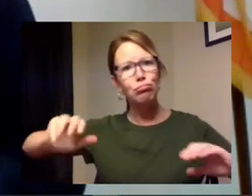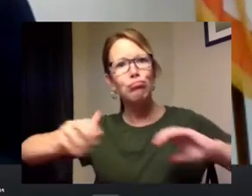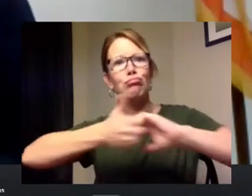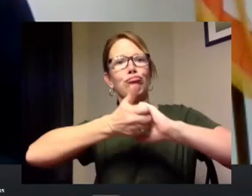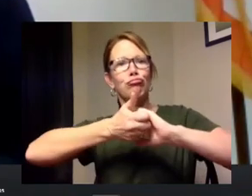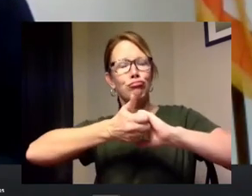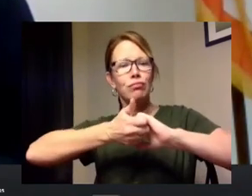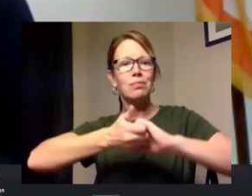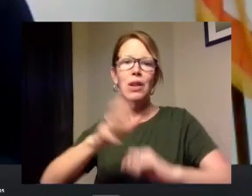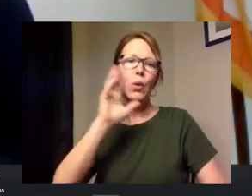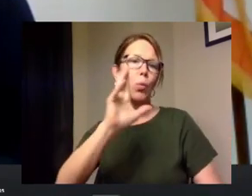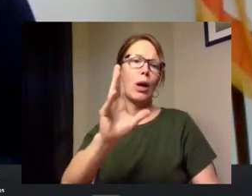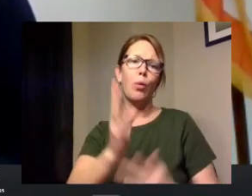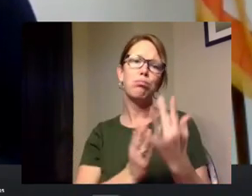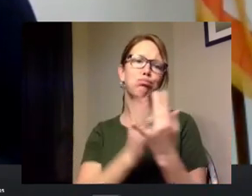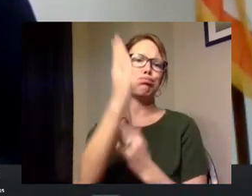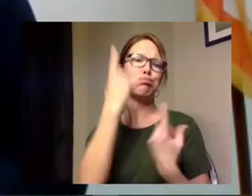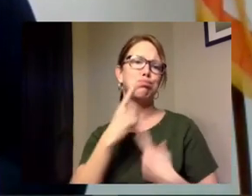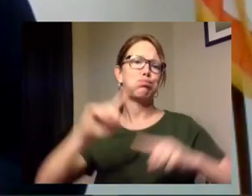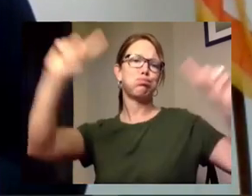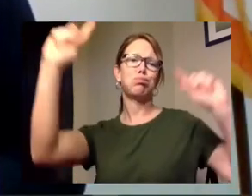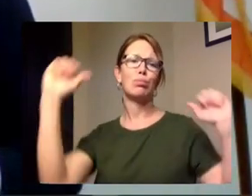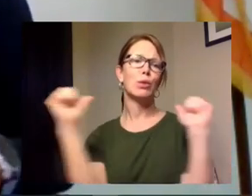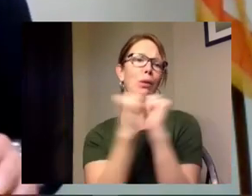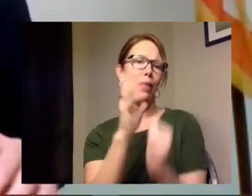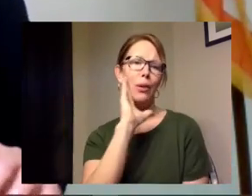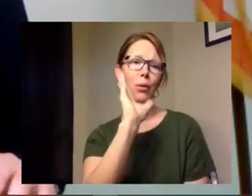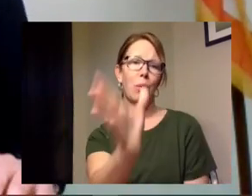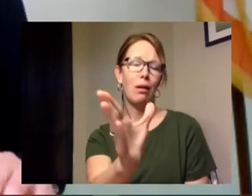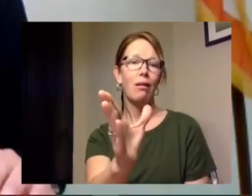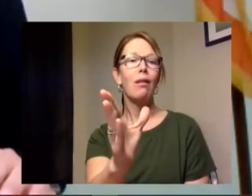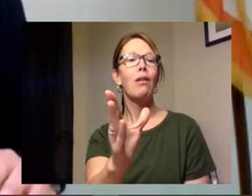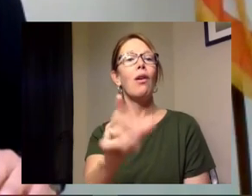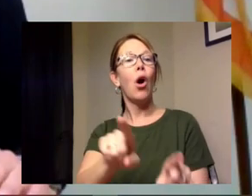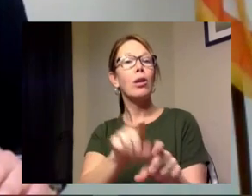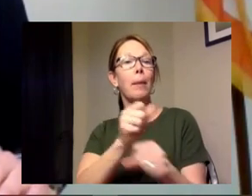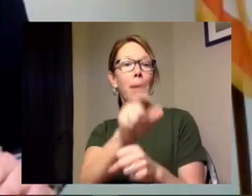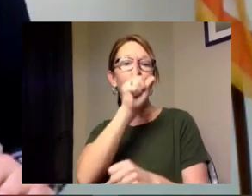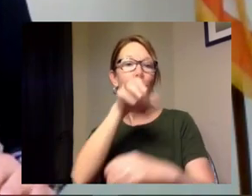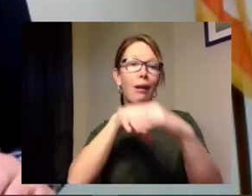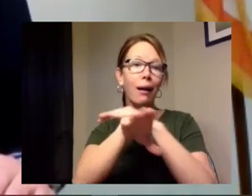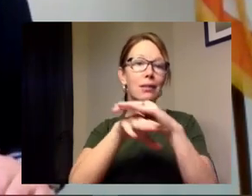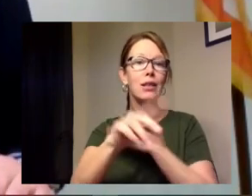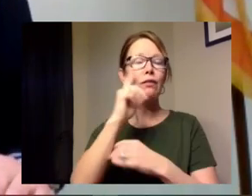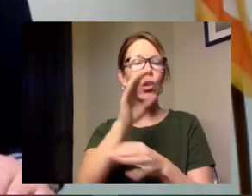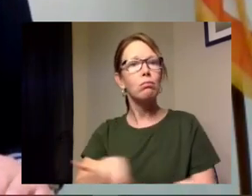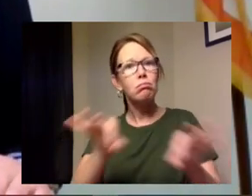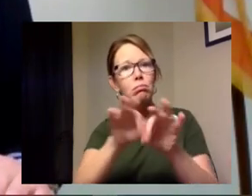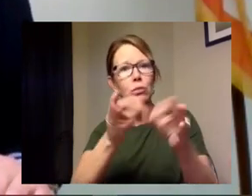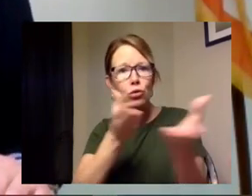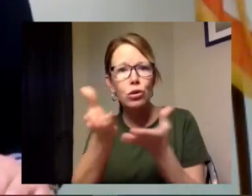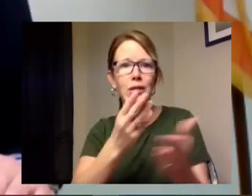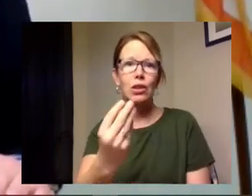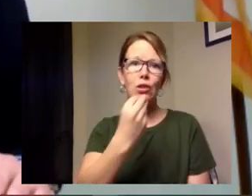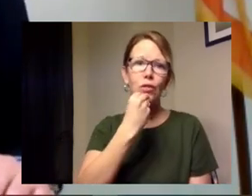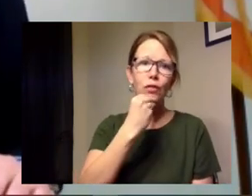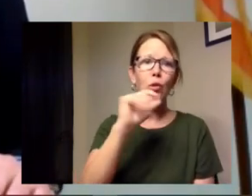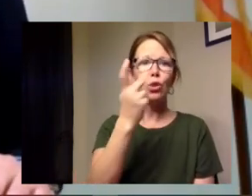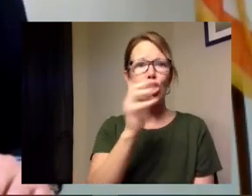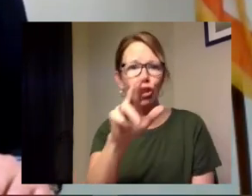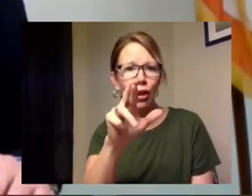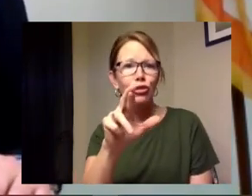we will get through this and we will do so together while also ensuring access to essential services food shelter and a safety net